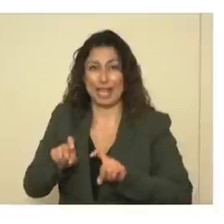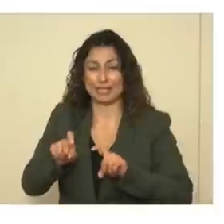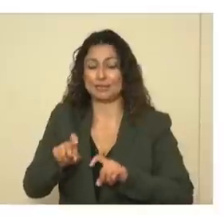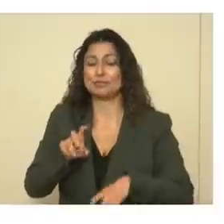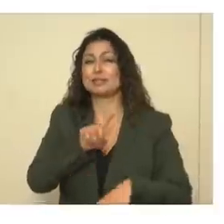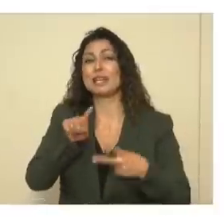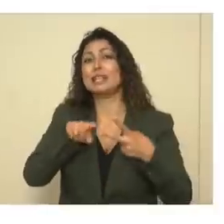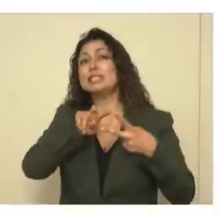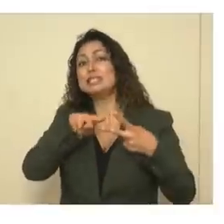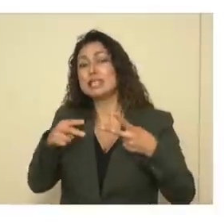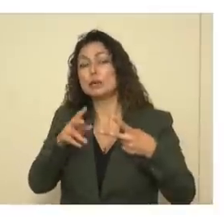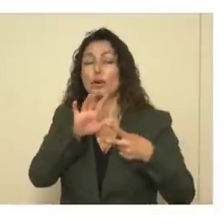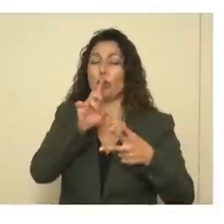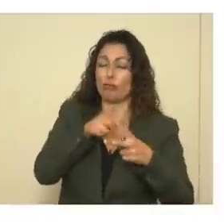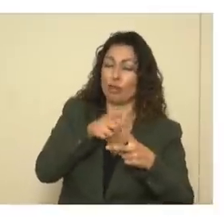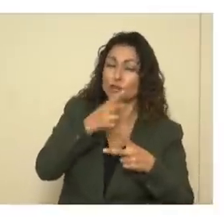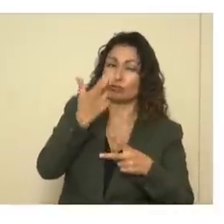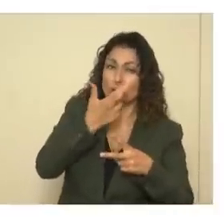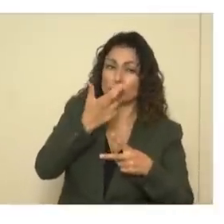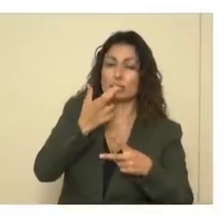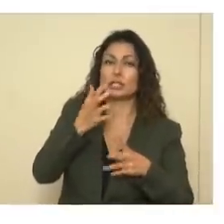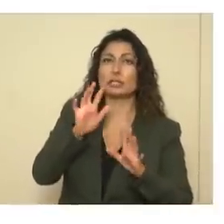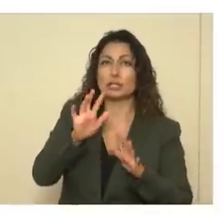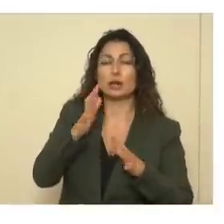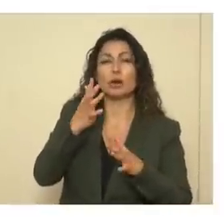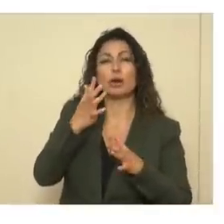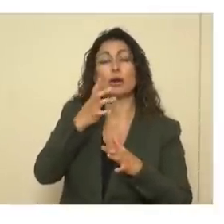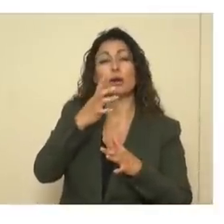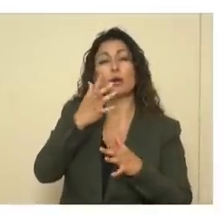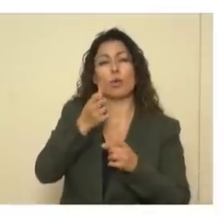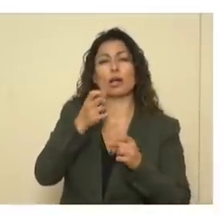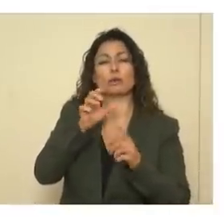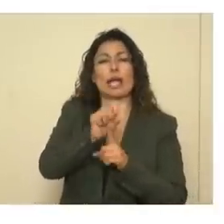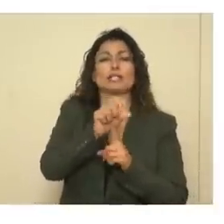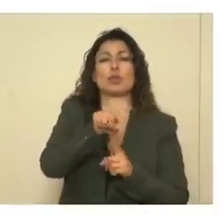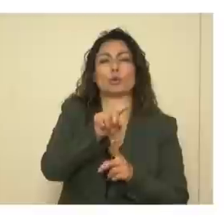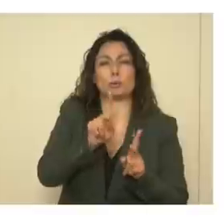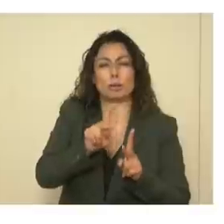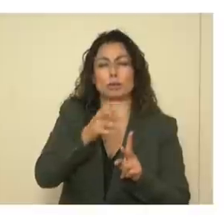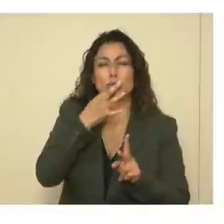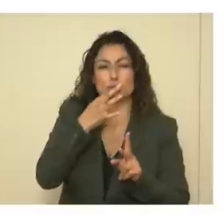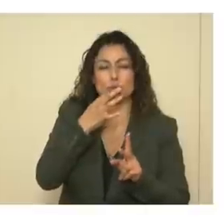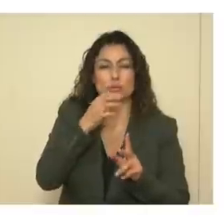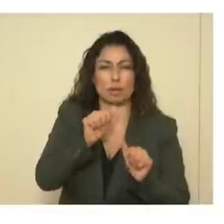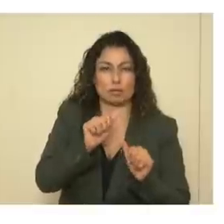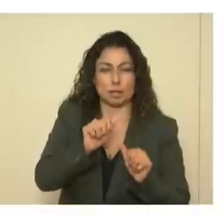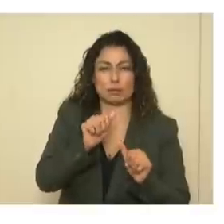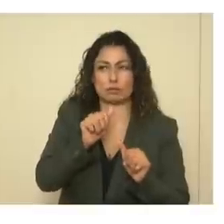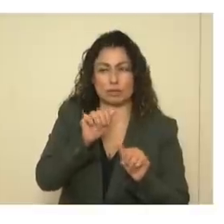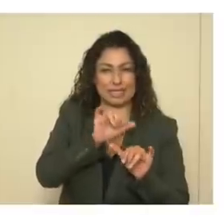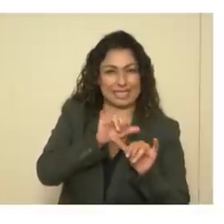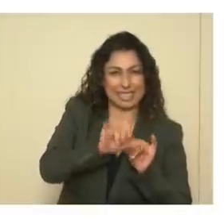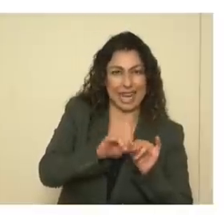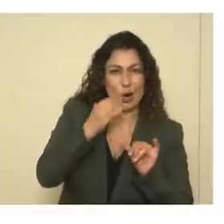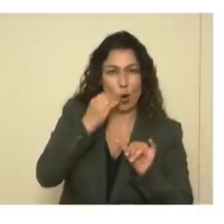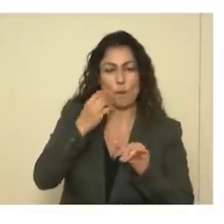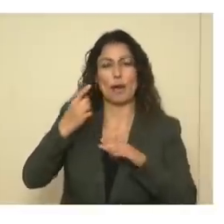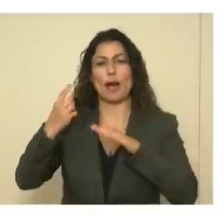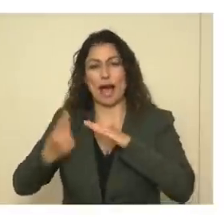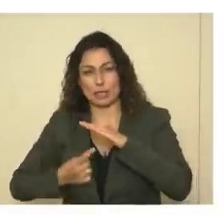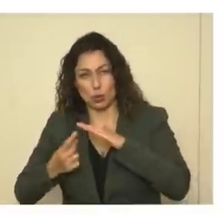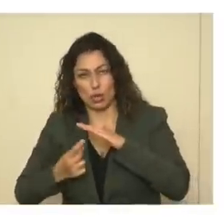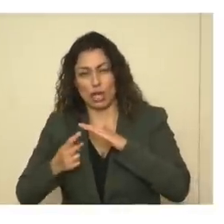it's really, really important. So the first reason is we want to contact those people as soon as we can and get them to stay at home and isolate themselves